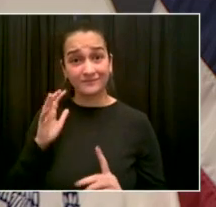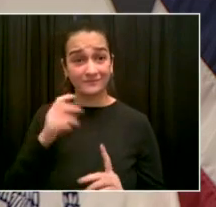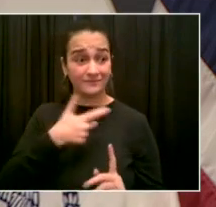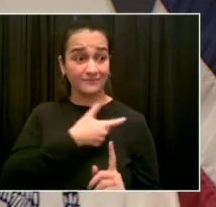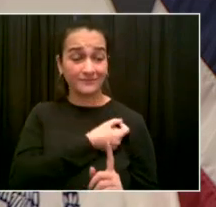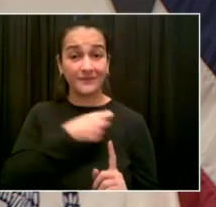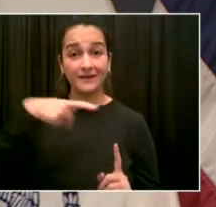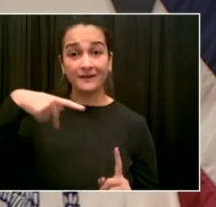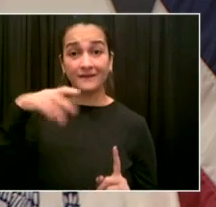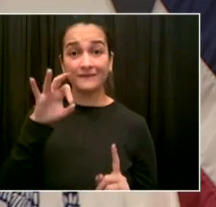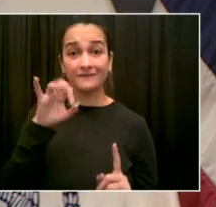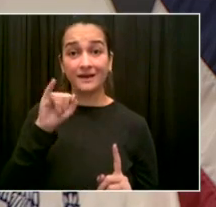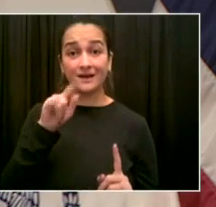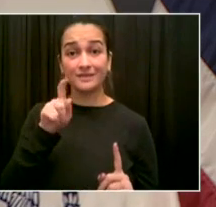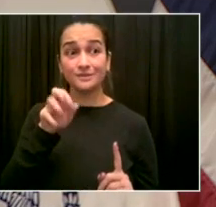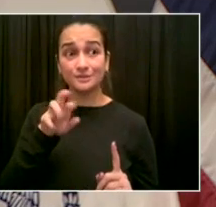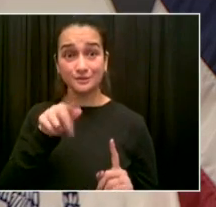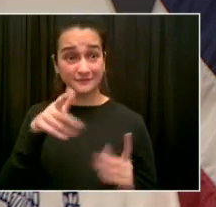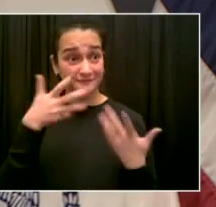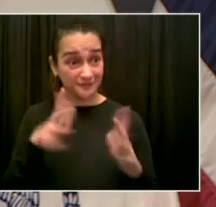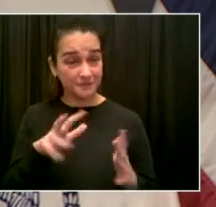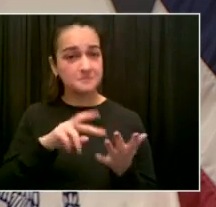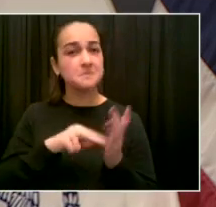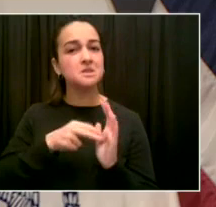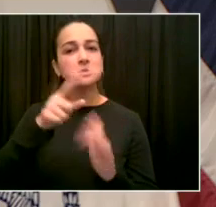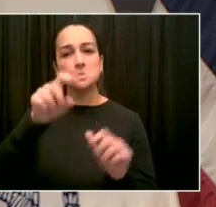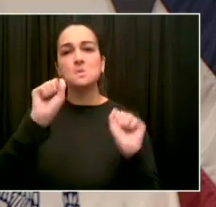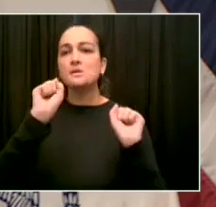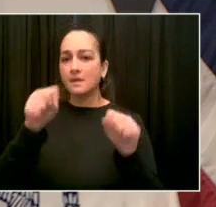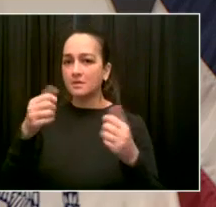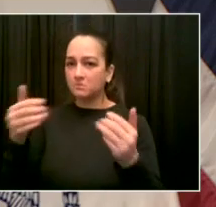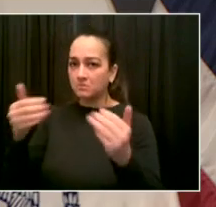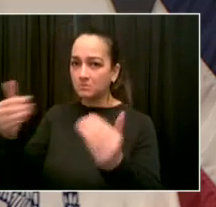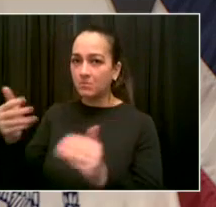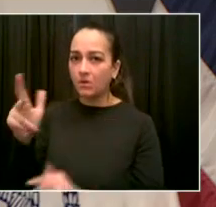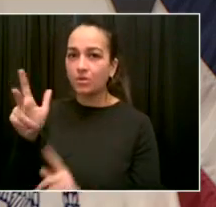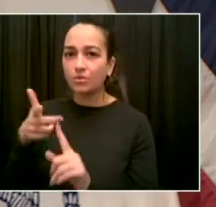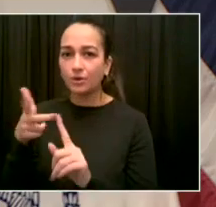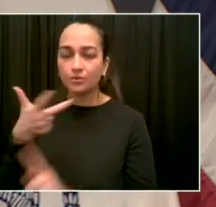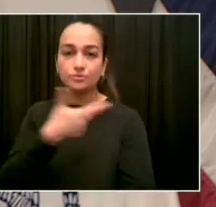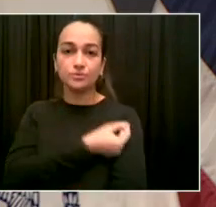that booster. Go to vax4nyc.nyc.gov.